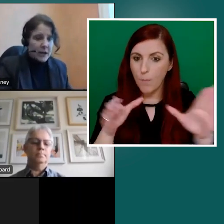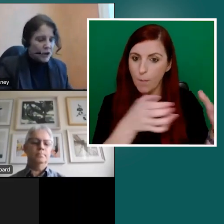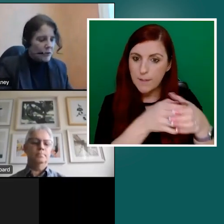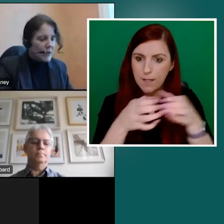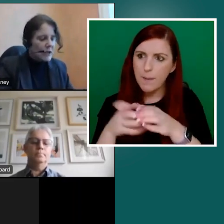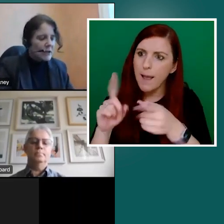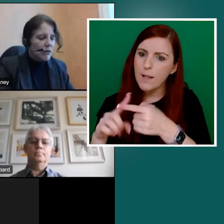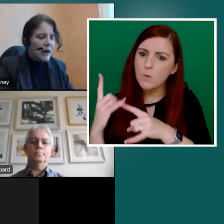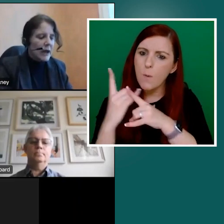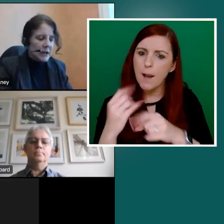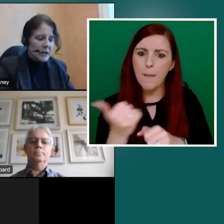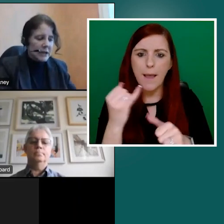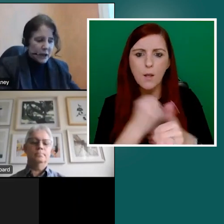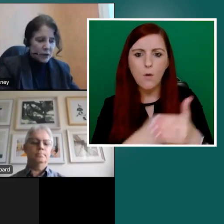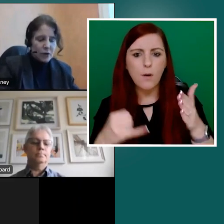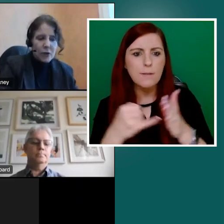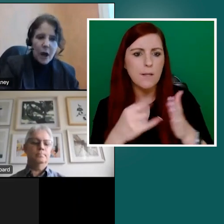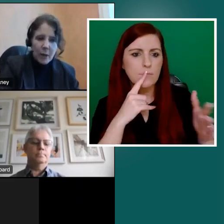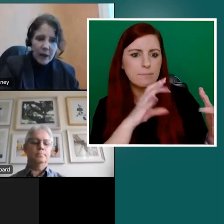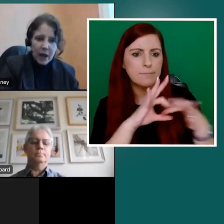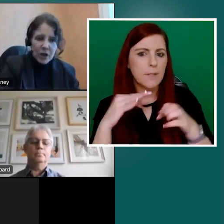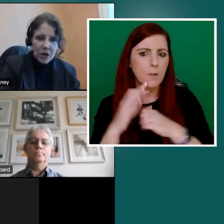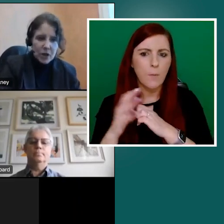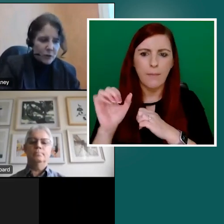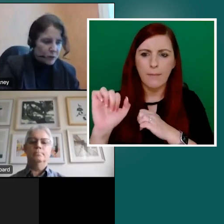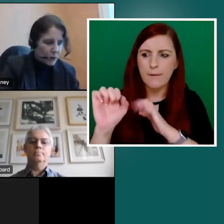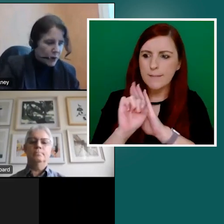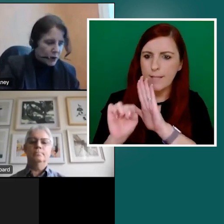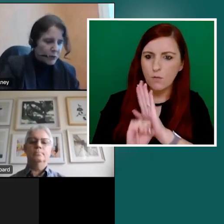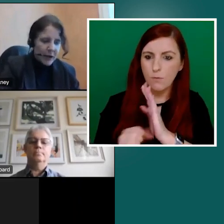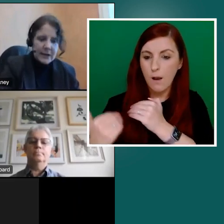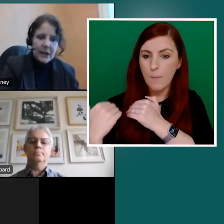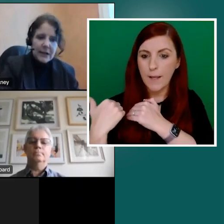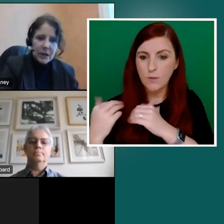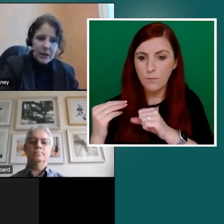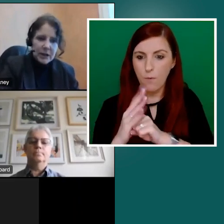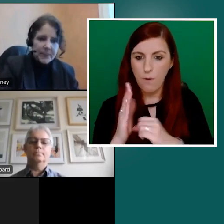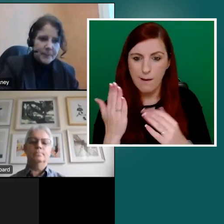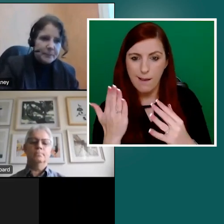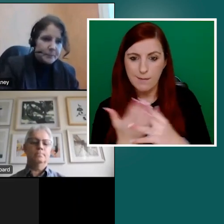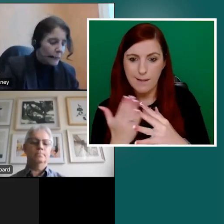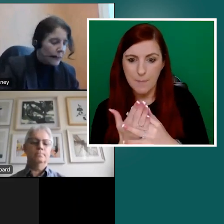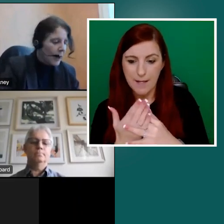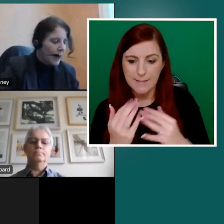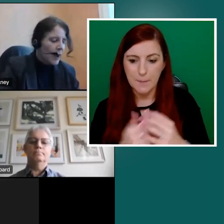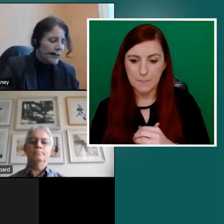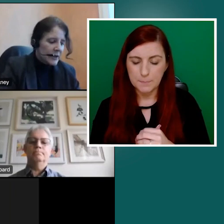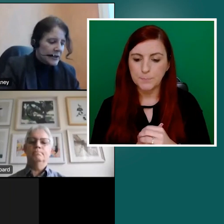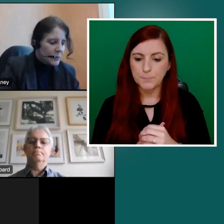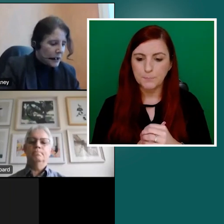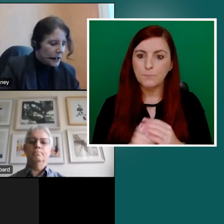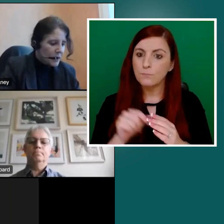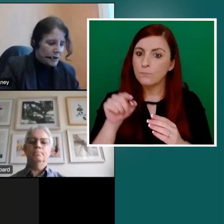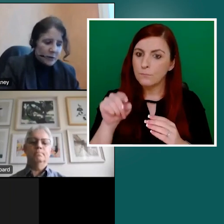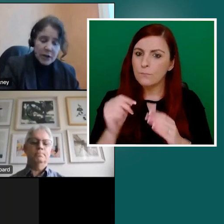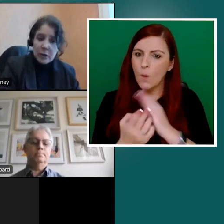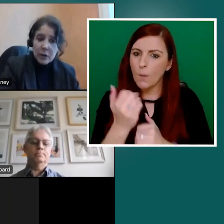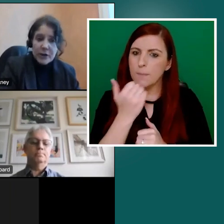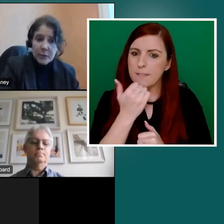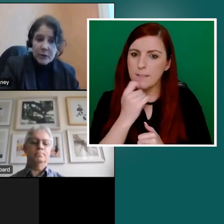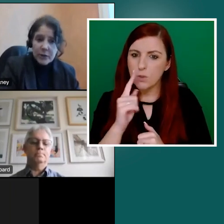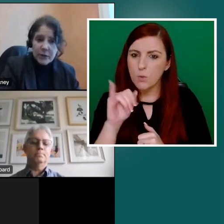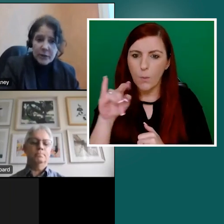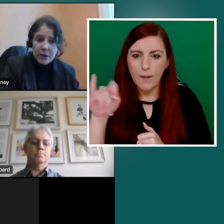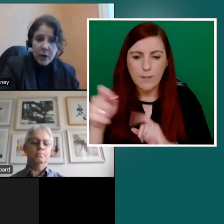organisation meets related statutory obligations with regard to accessibility. So this updated toolkit